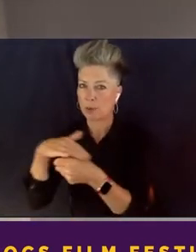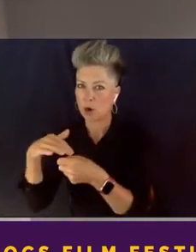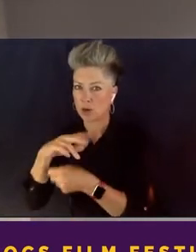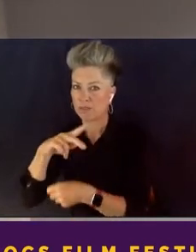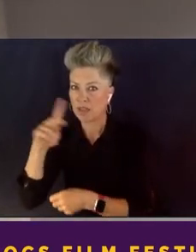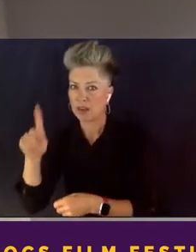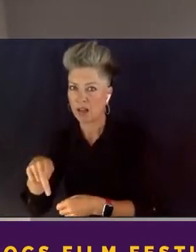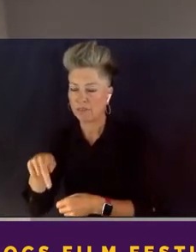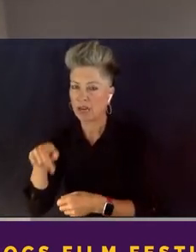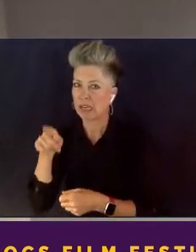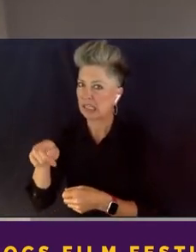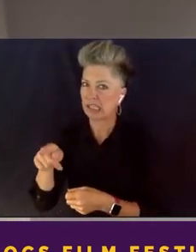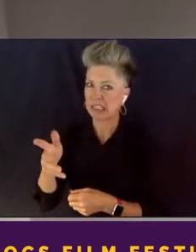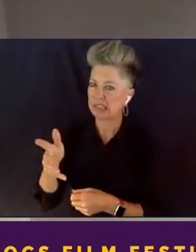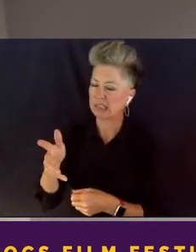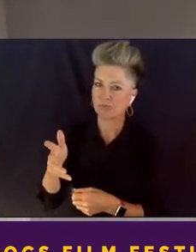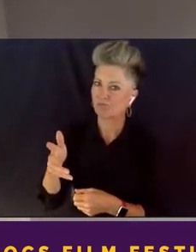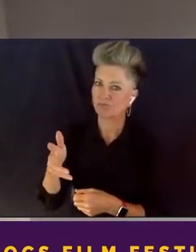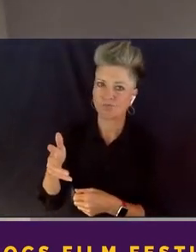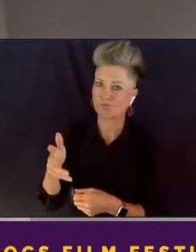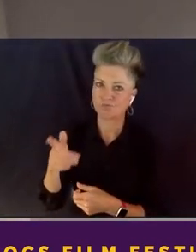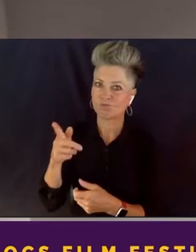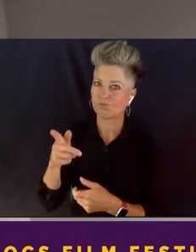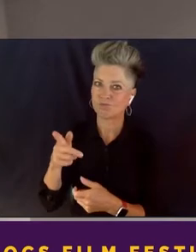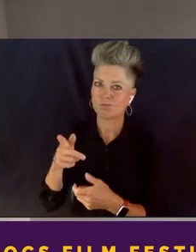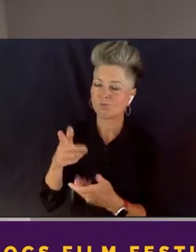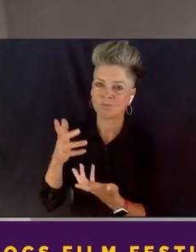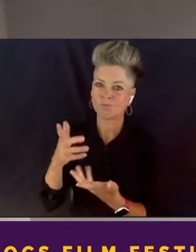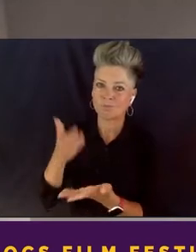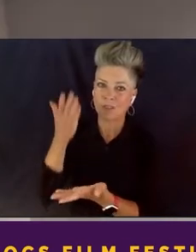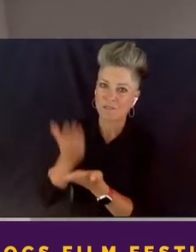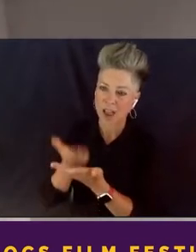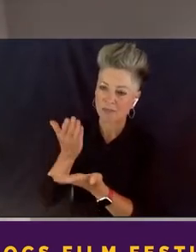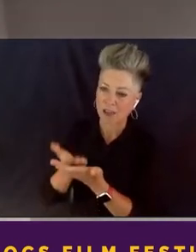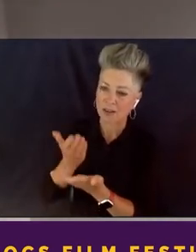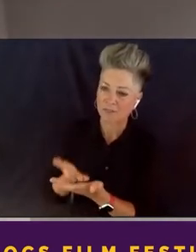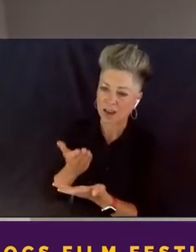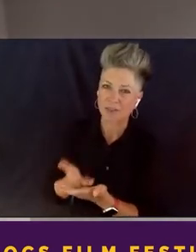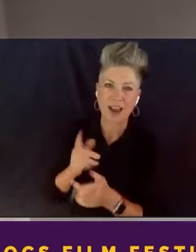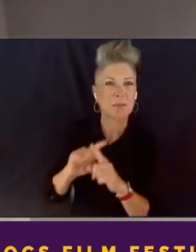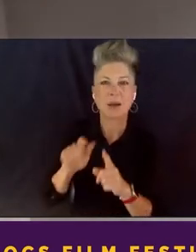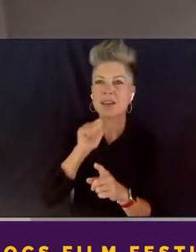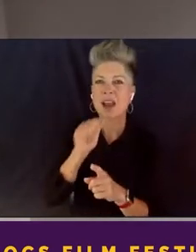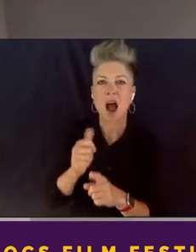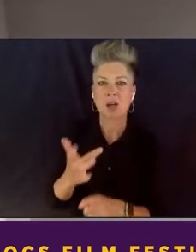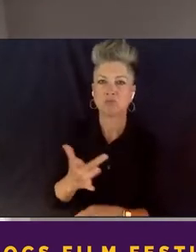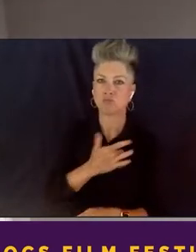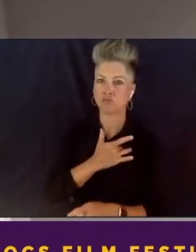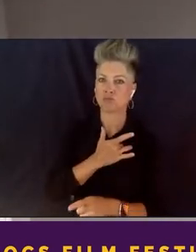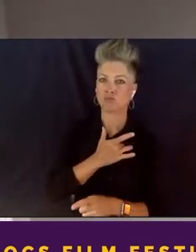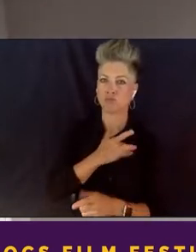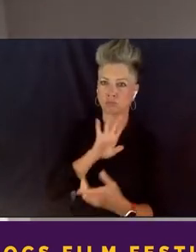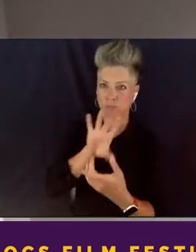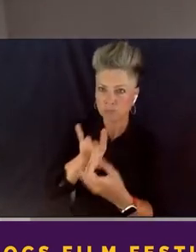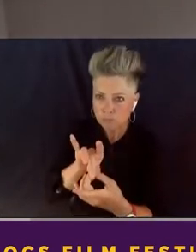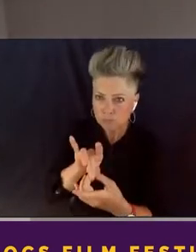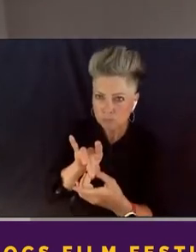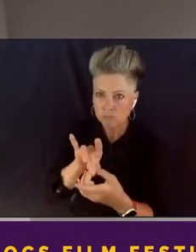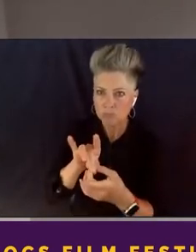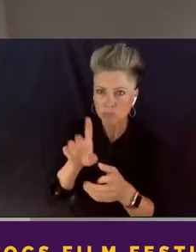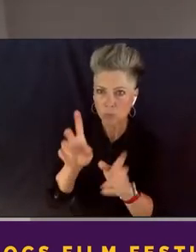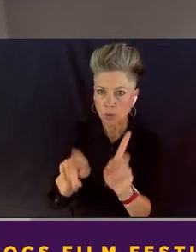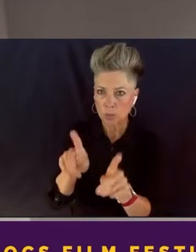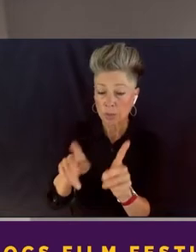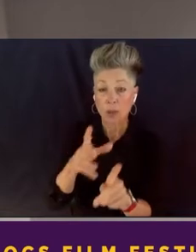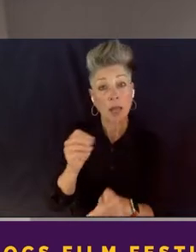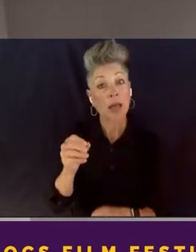you know, just keeps hitting the facts and the science, and he's not really speaking to what people are feeling, and I think Larry would be the first